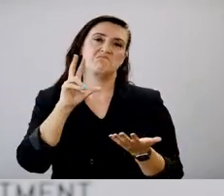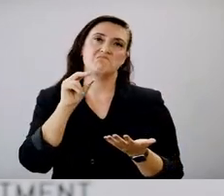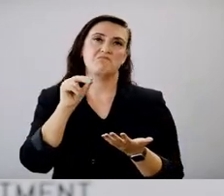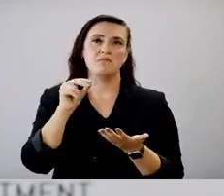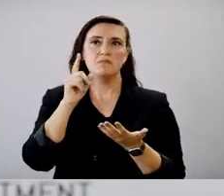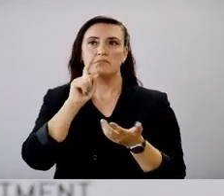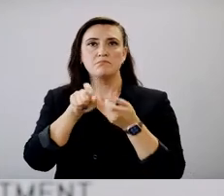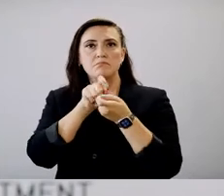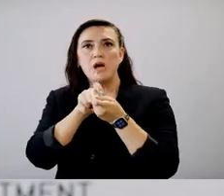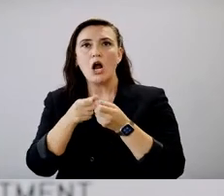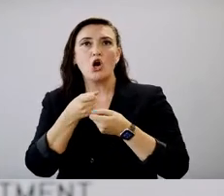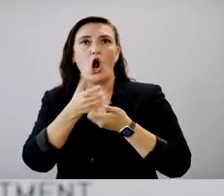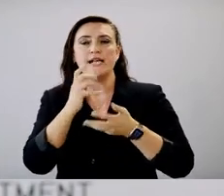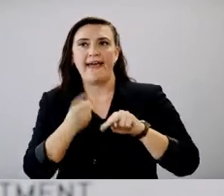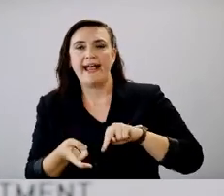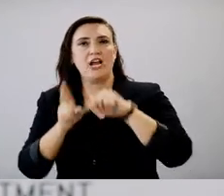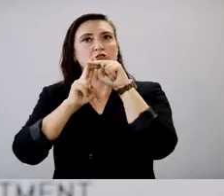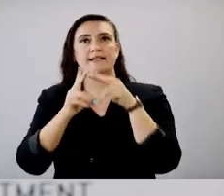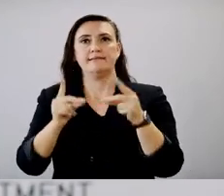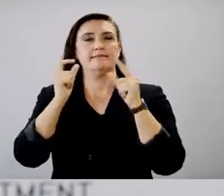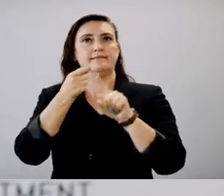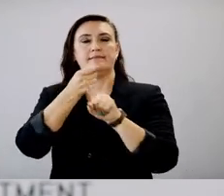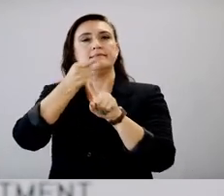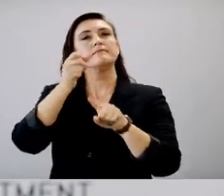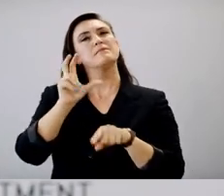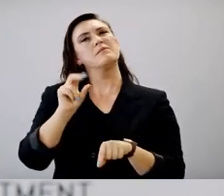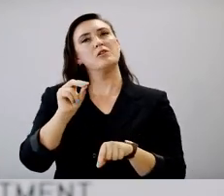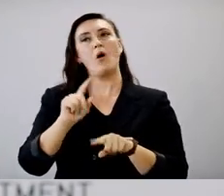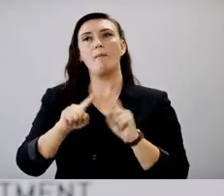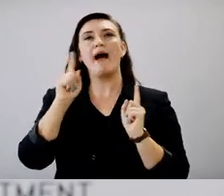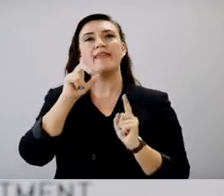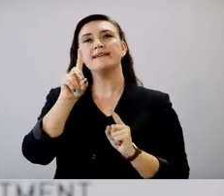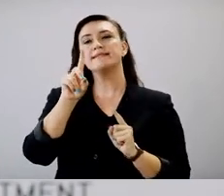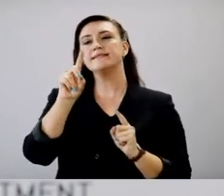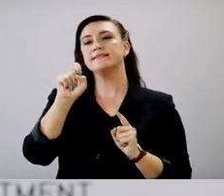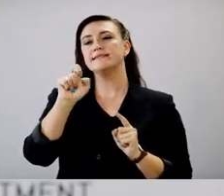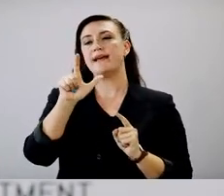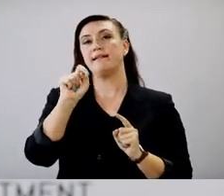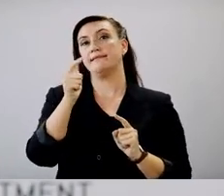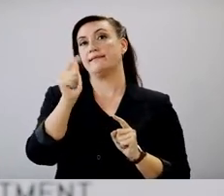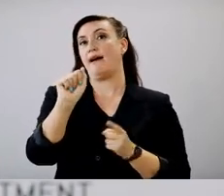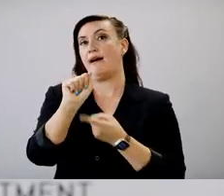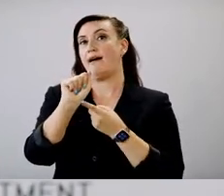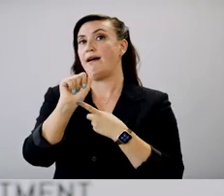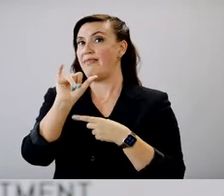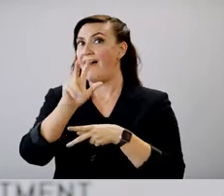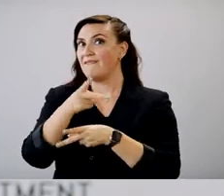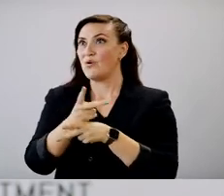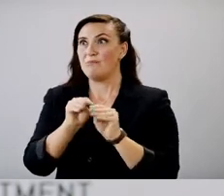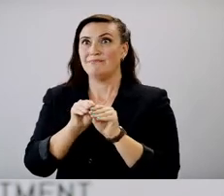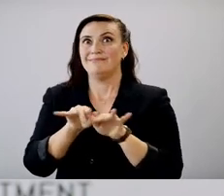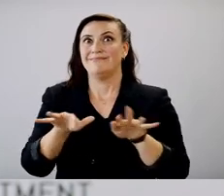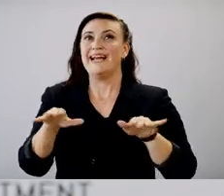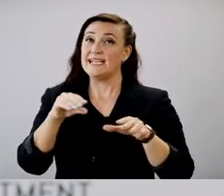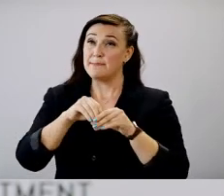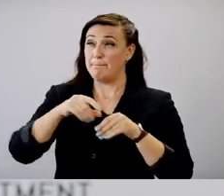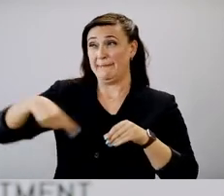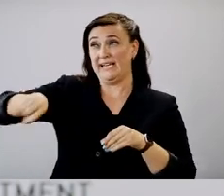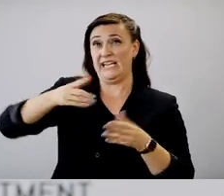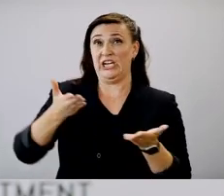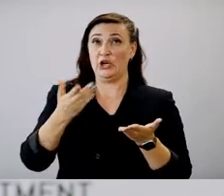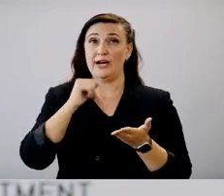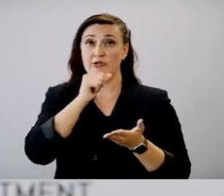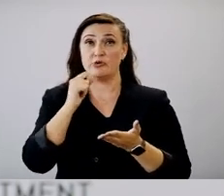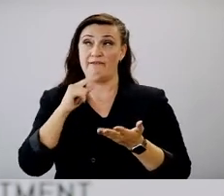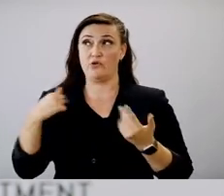increase. I, I think that, you know, as we get Delta in the community and it's been in our community for a little bit, it's, it's